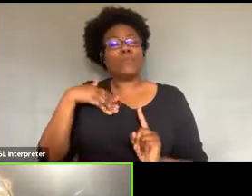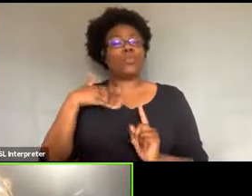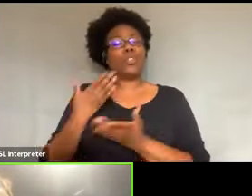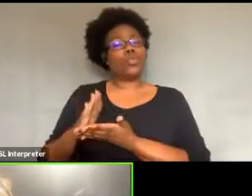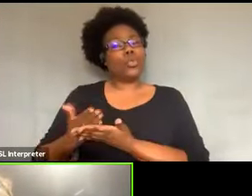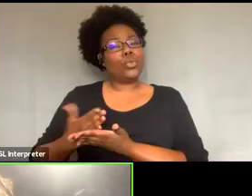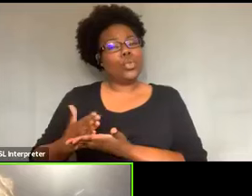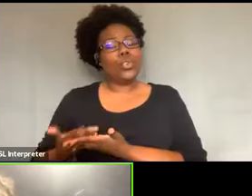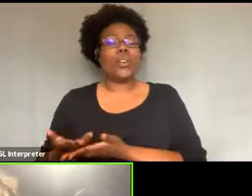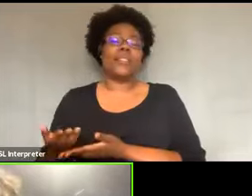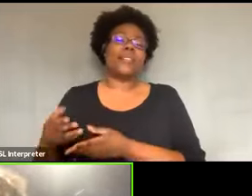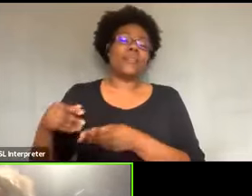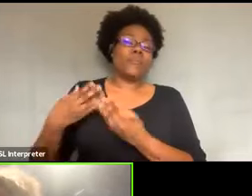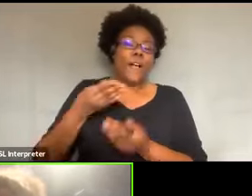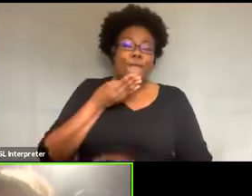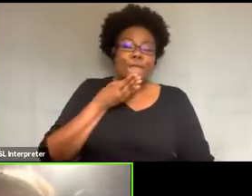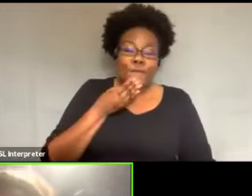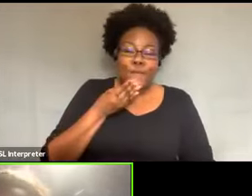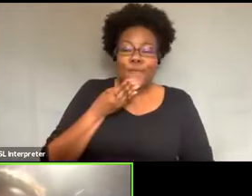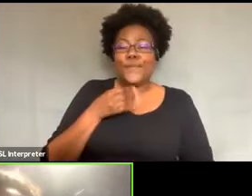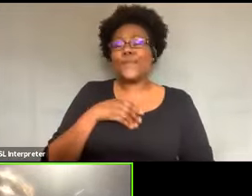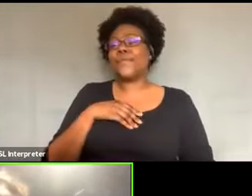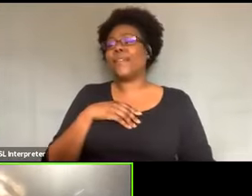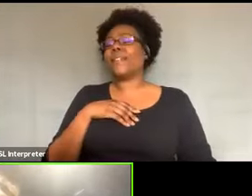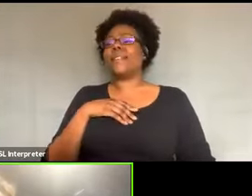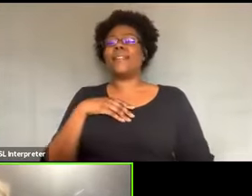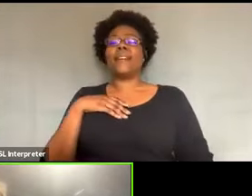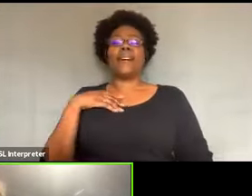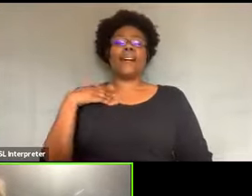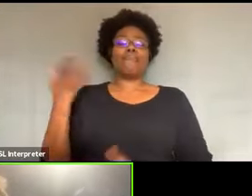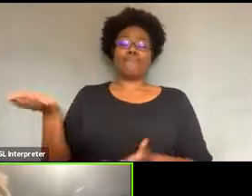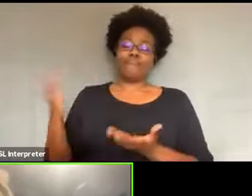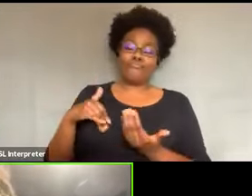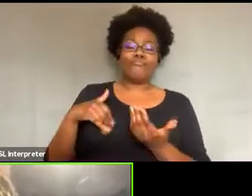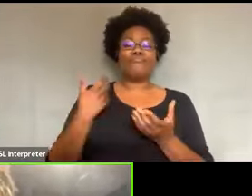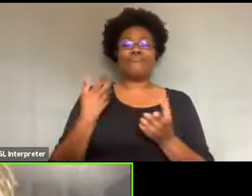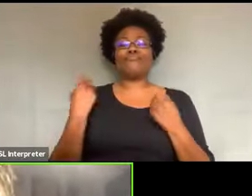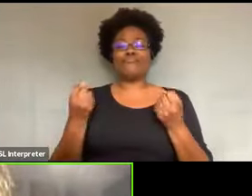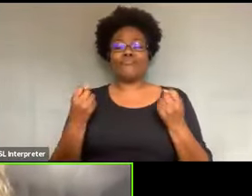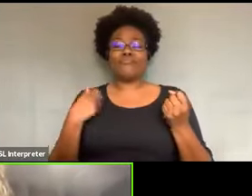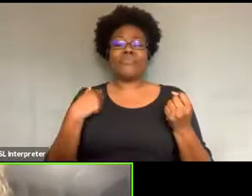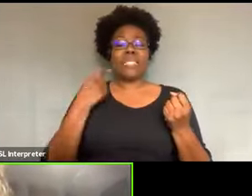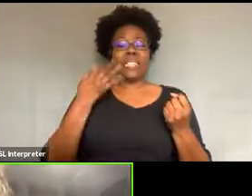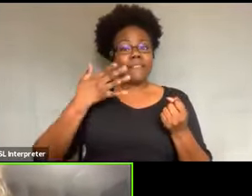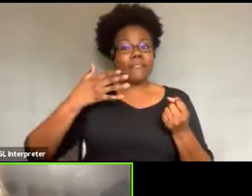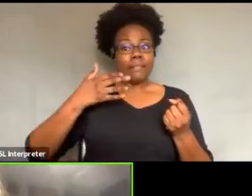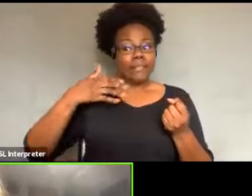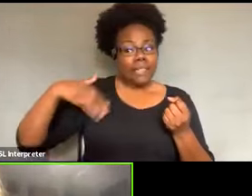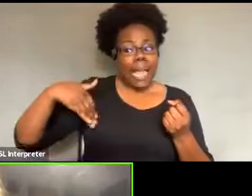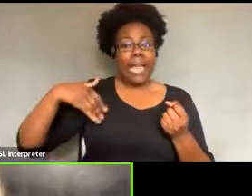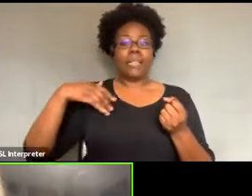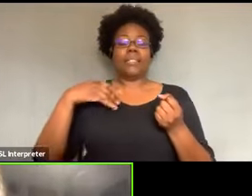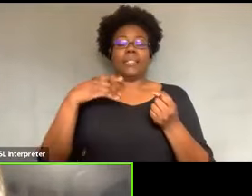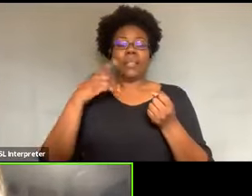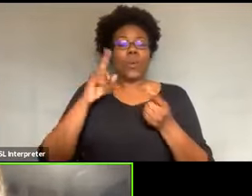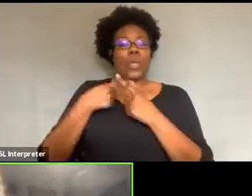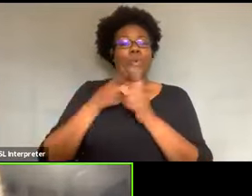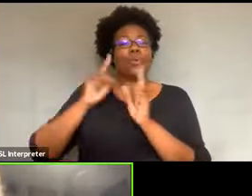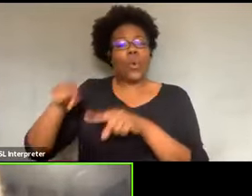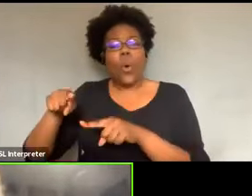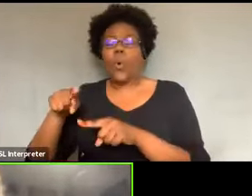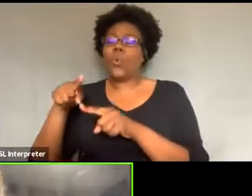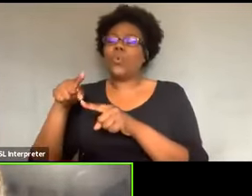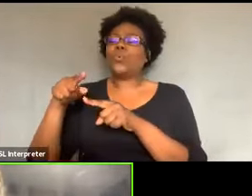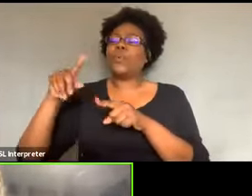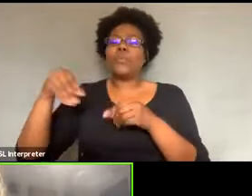cell at the, pay phones and make sure, especially if we were running late. So for me, that's healing. These are